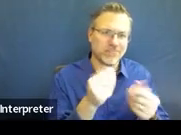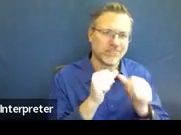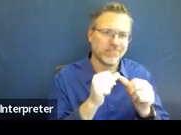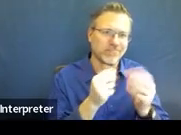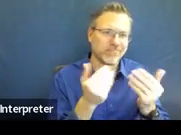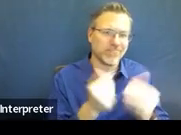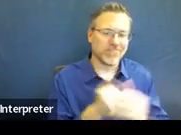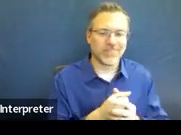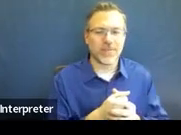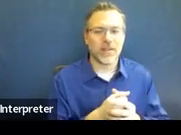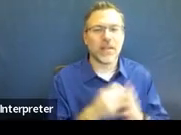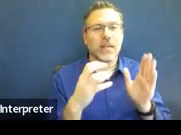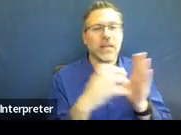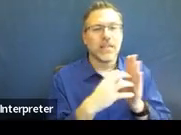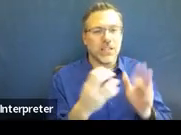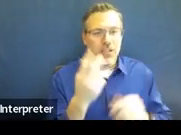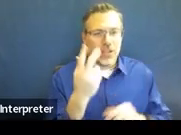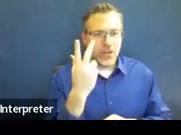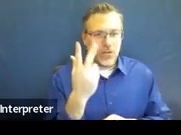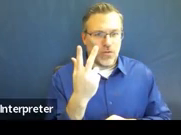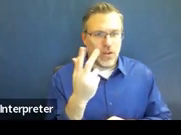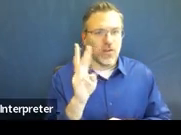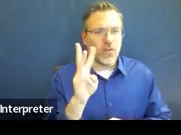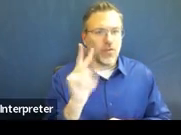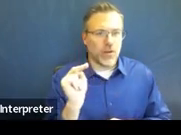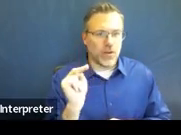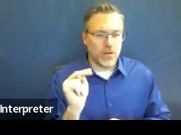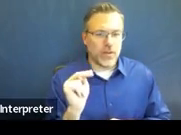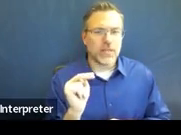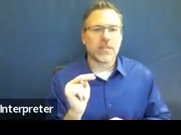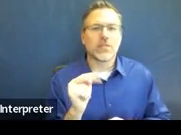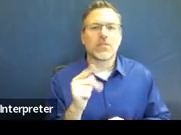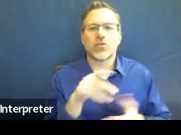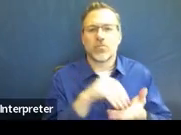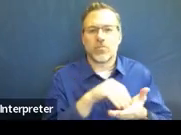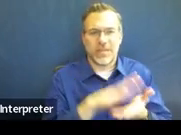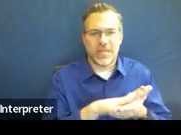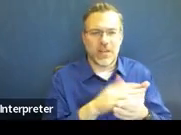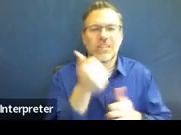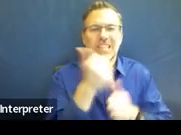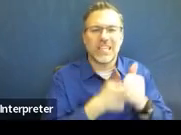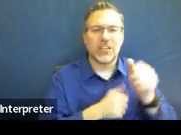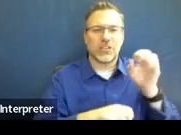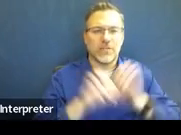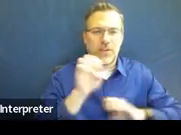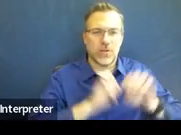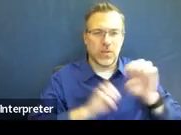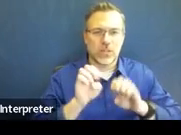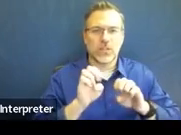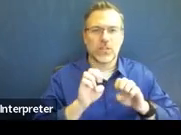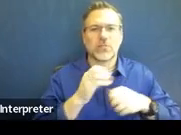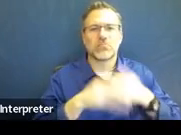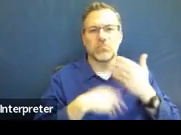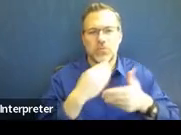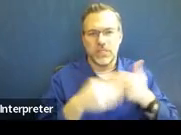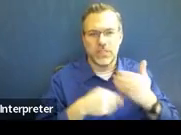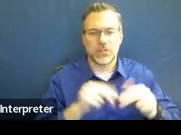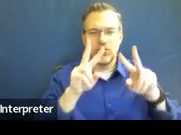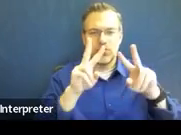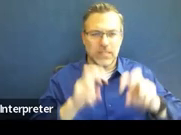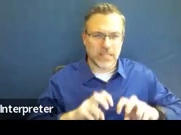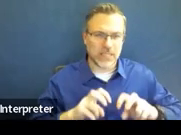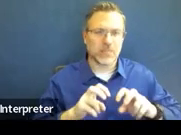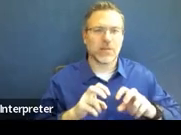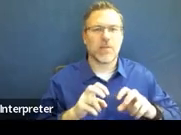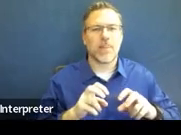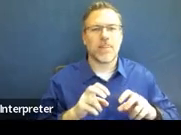So, moving on to Section 3 of the written notice, this is where you describe each evaluation, procedure, assessment, record, or report